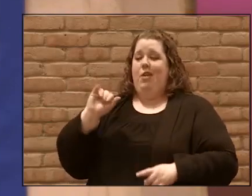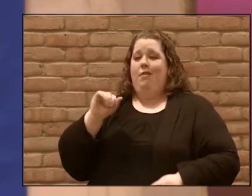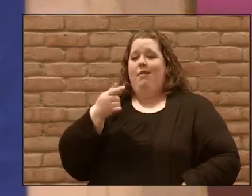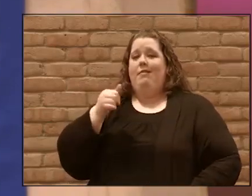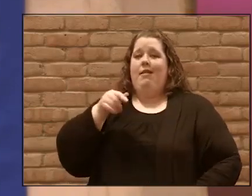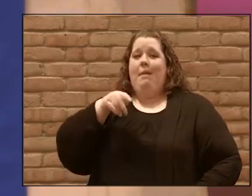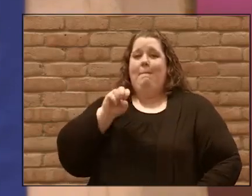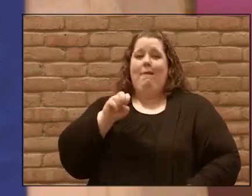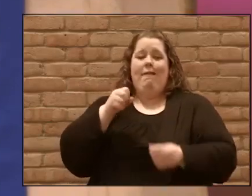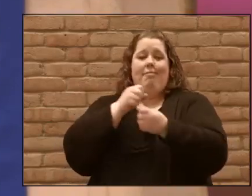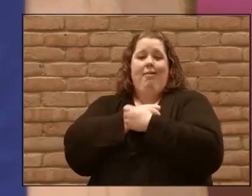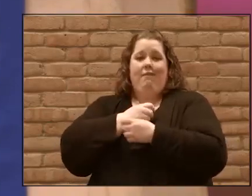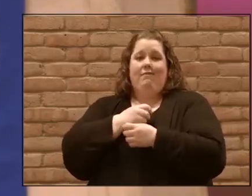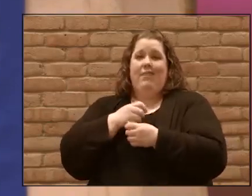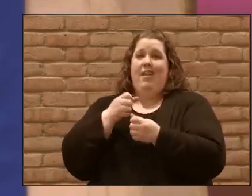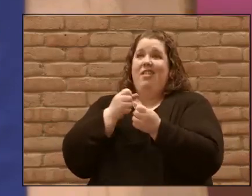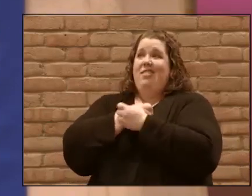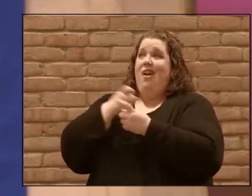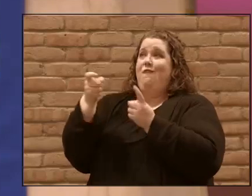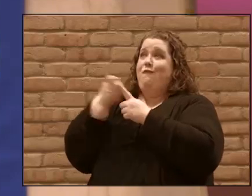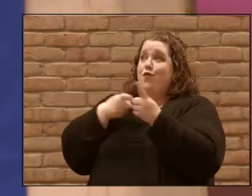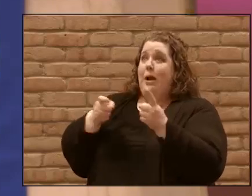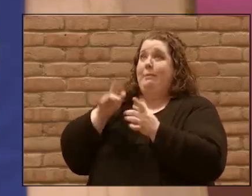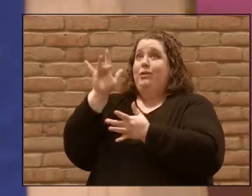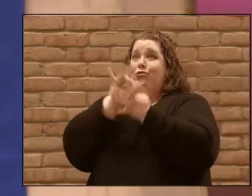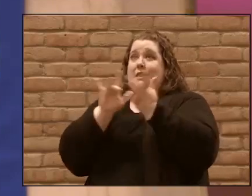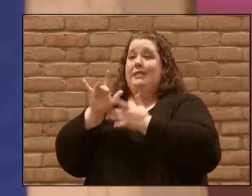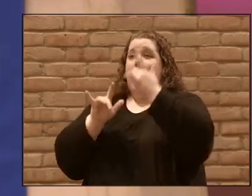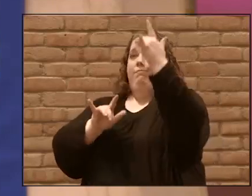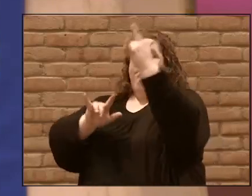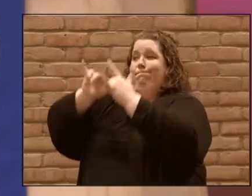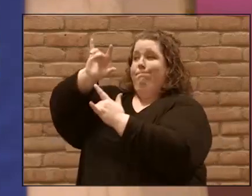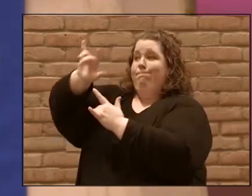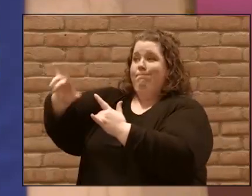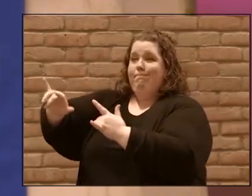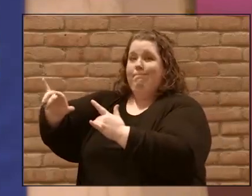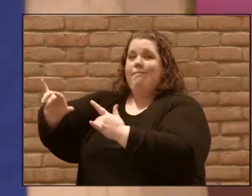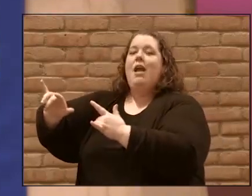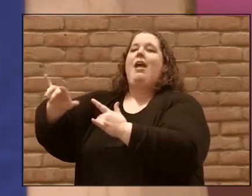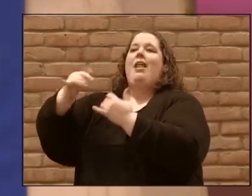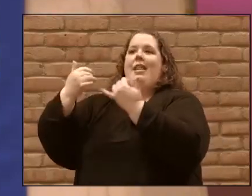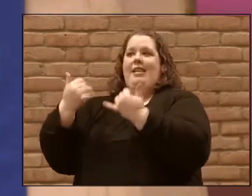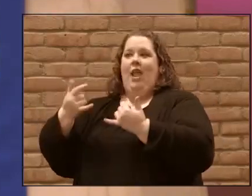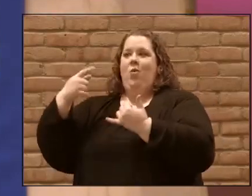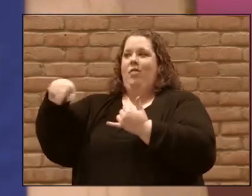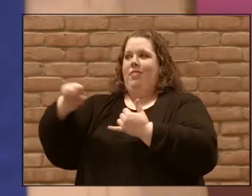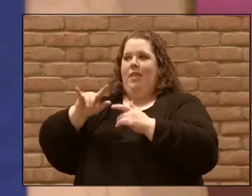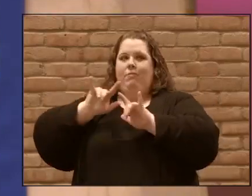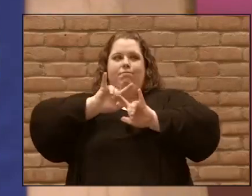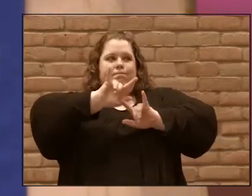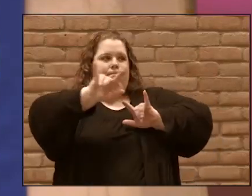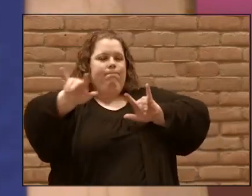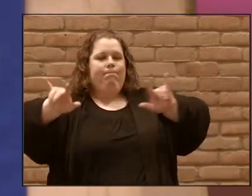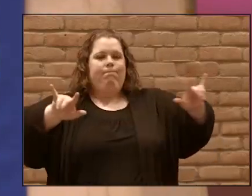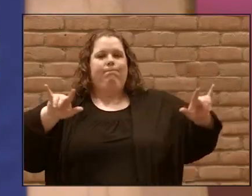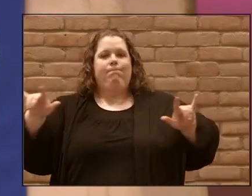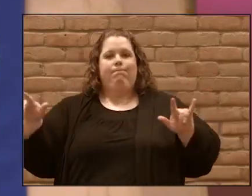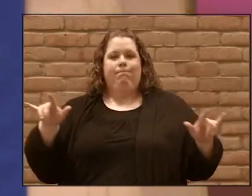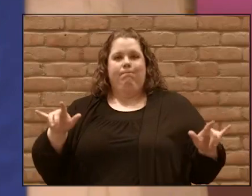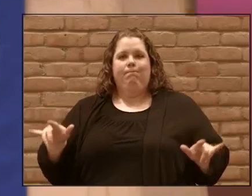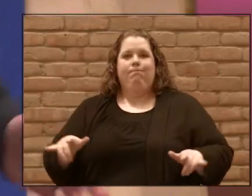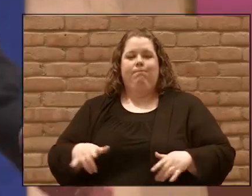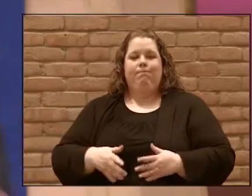the love they've received from Jesus that they now show and share with those around them and even those that they have never met